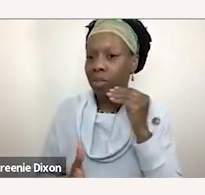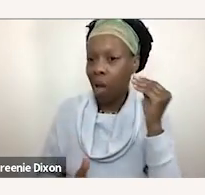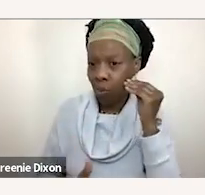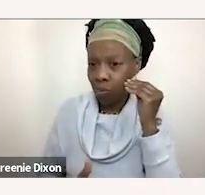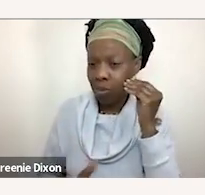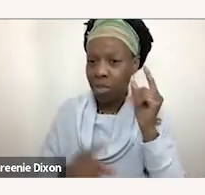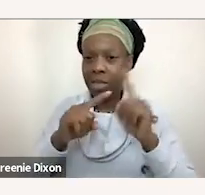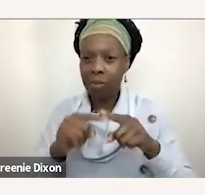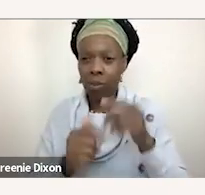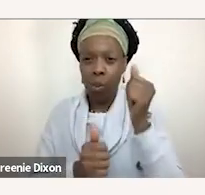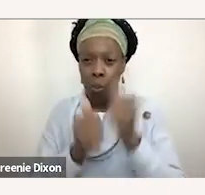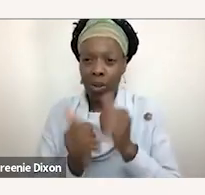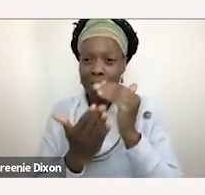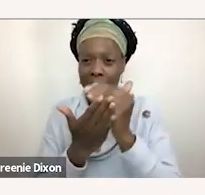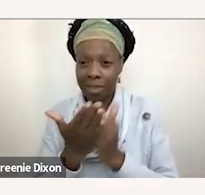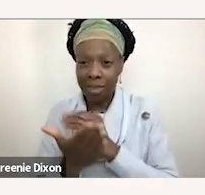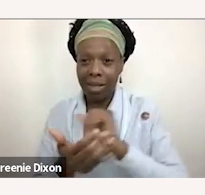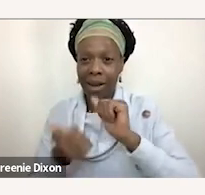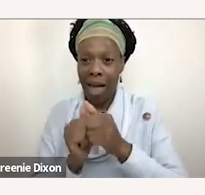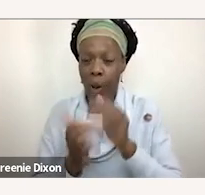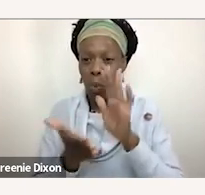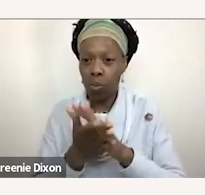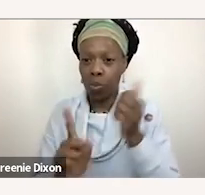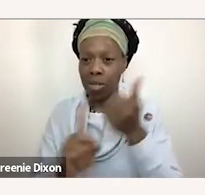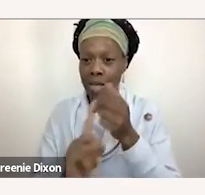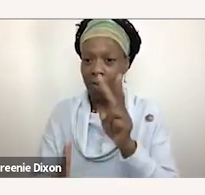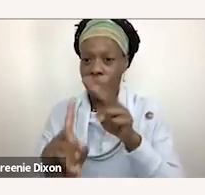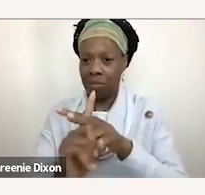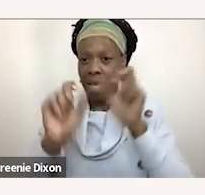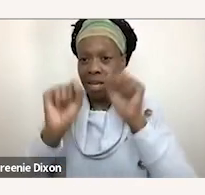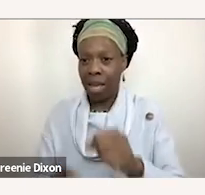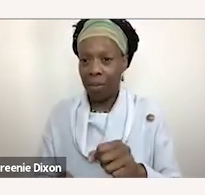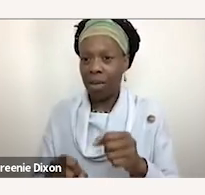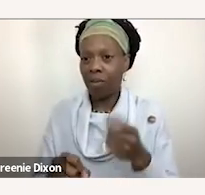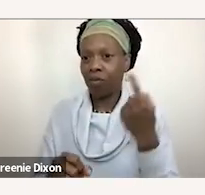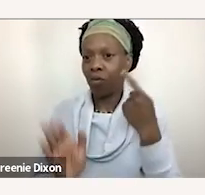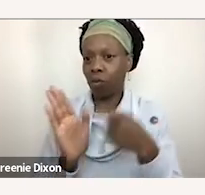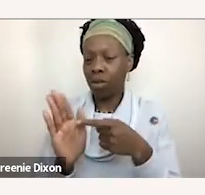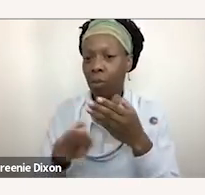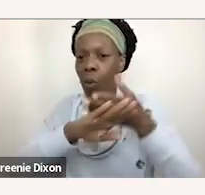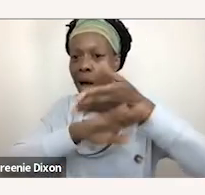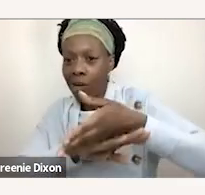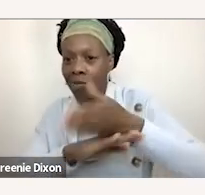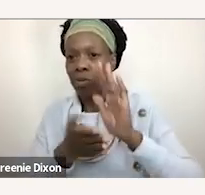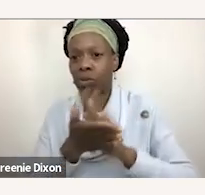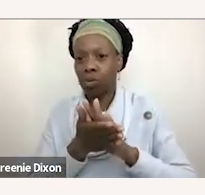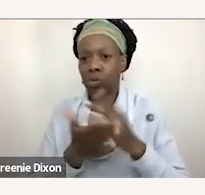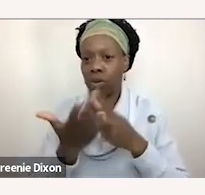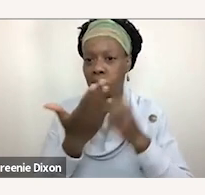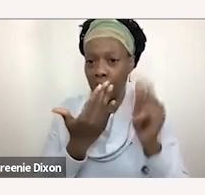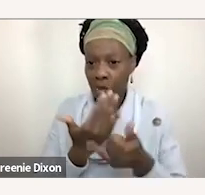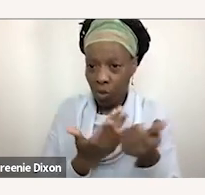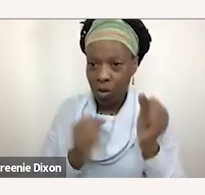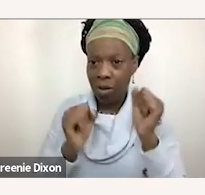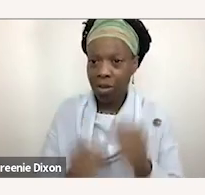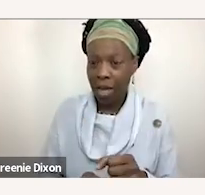school's actually implementing it it can be in things like after school programs it can also be implemented actually